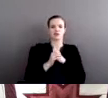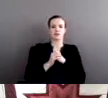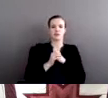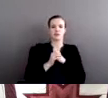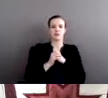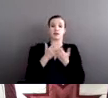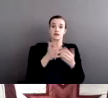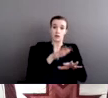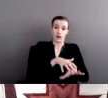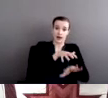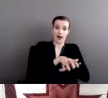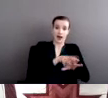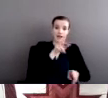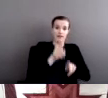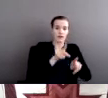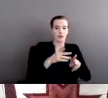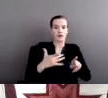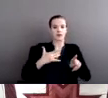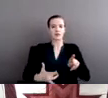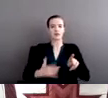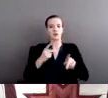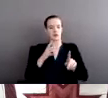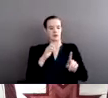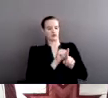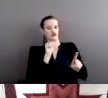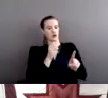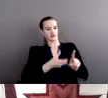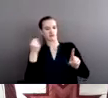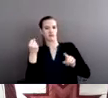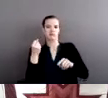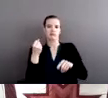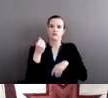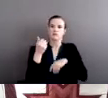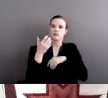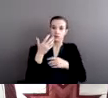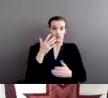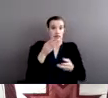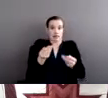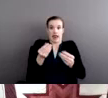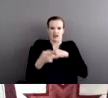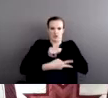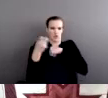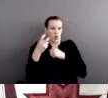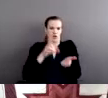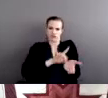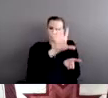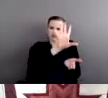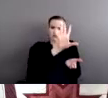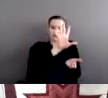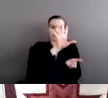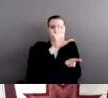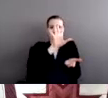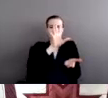swindled out of land. Land was outright stolen, removed from our homelands. Land loss